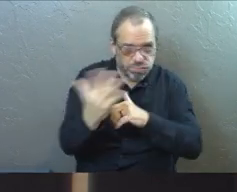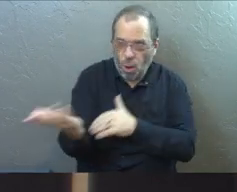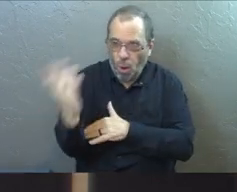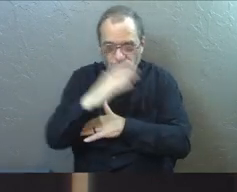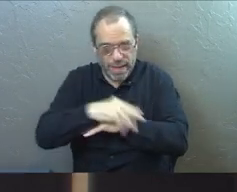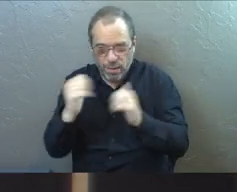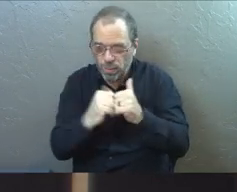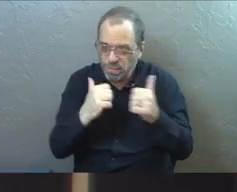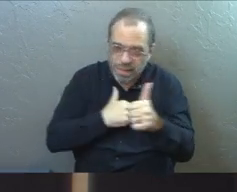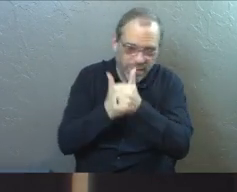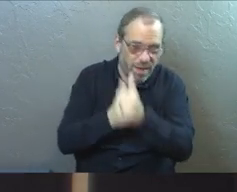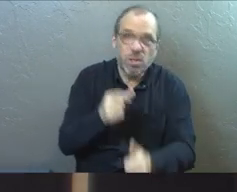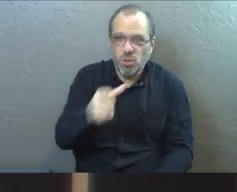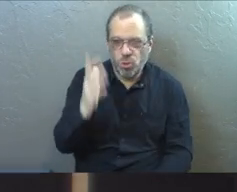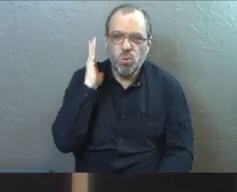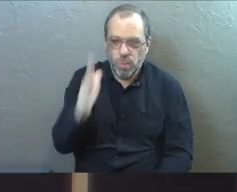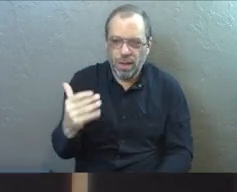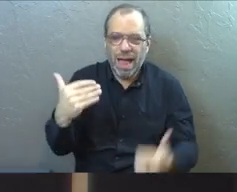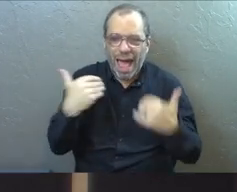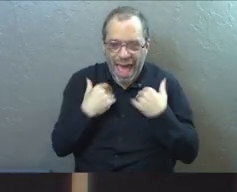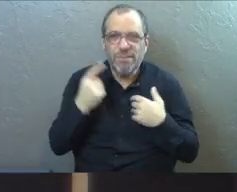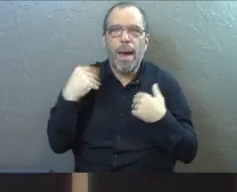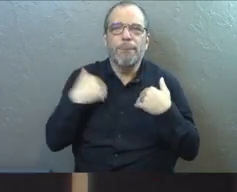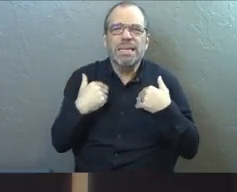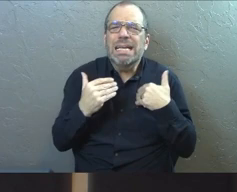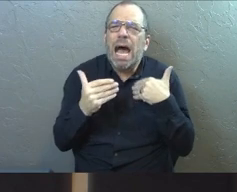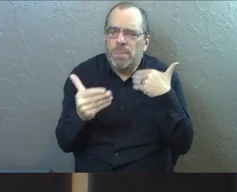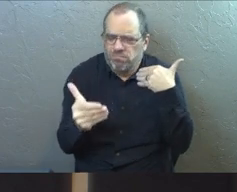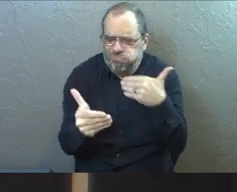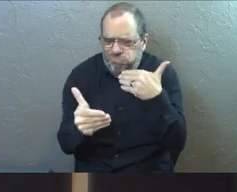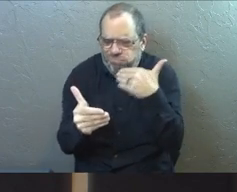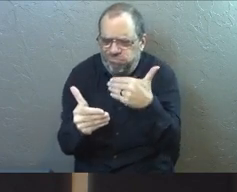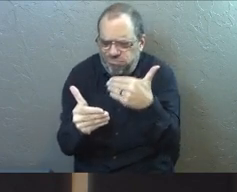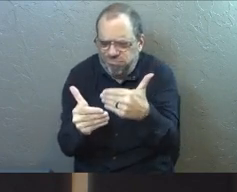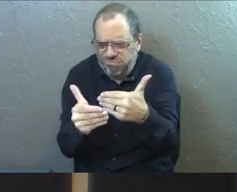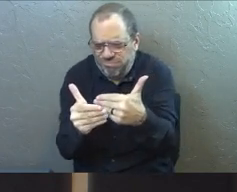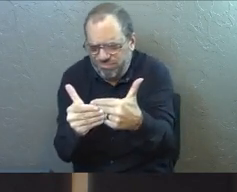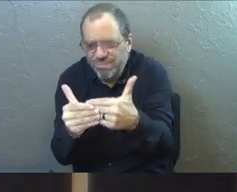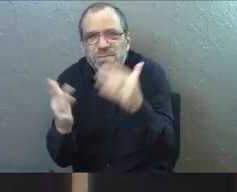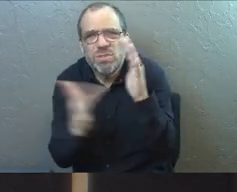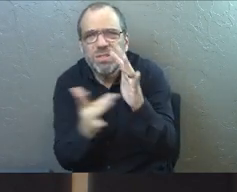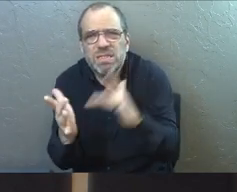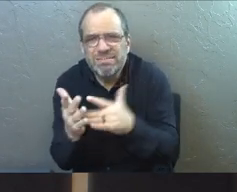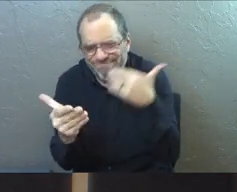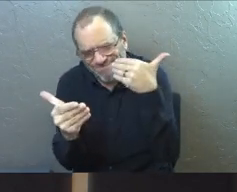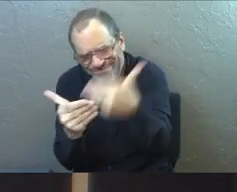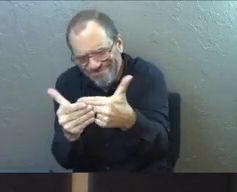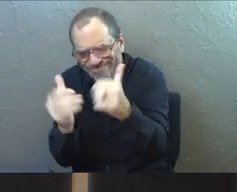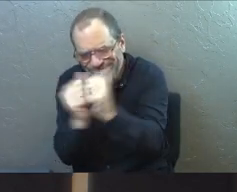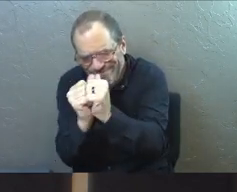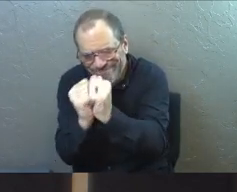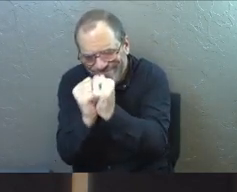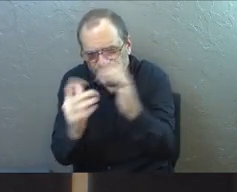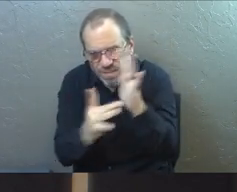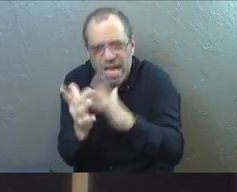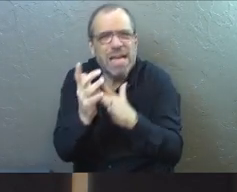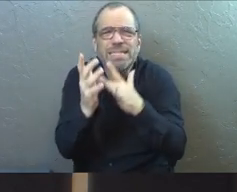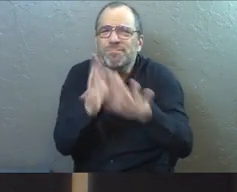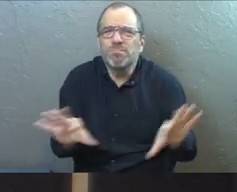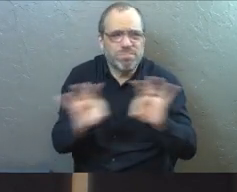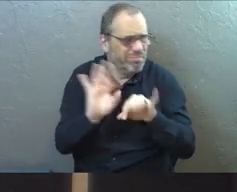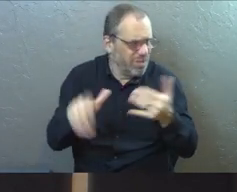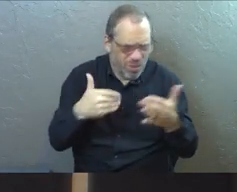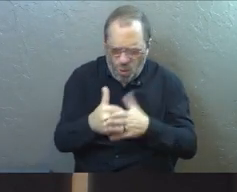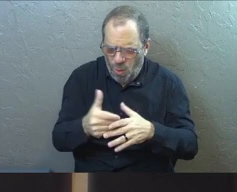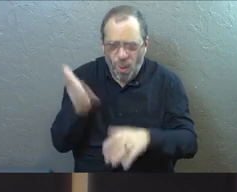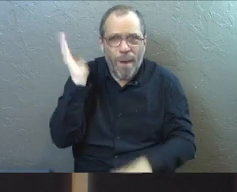with me and follow me, you will have me. Get as close as possible to Jesus. That's one of the biggest things from